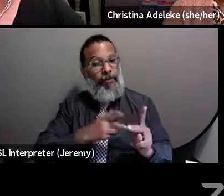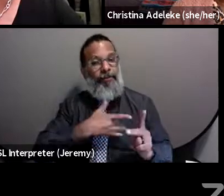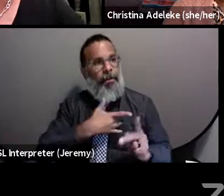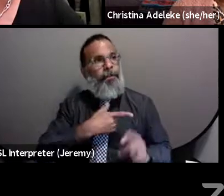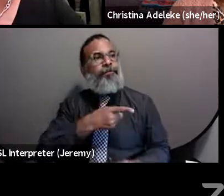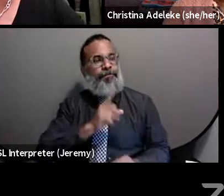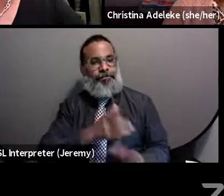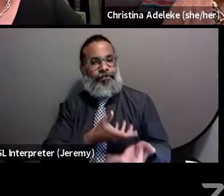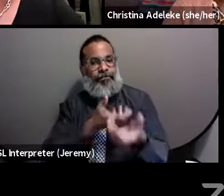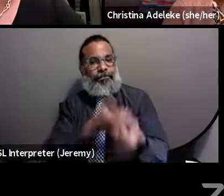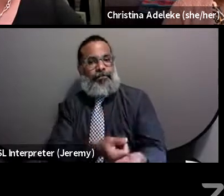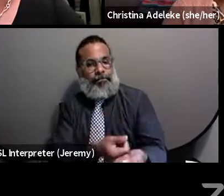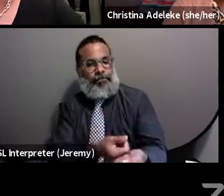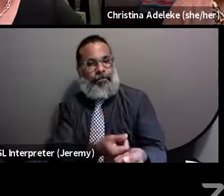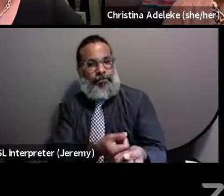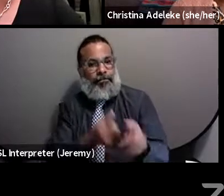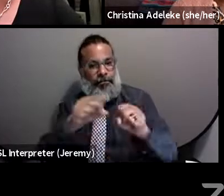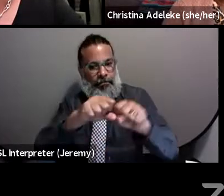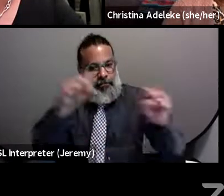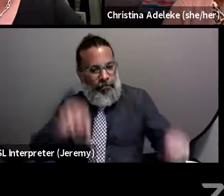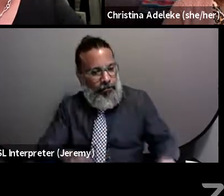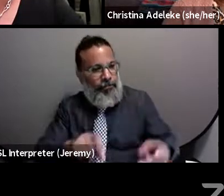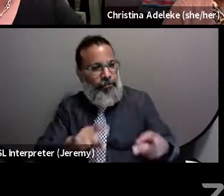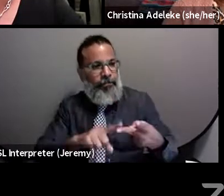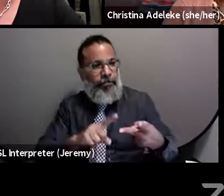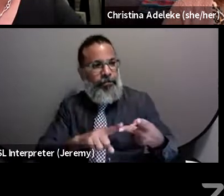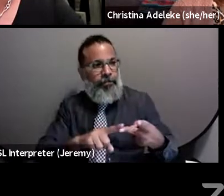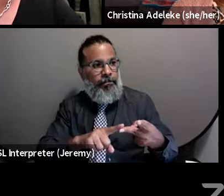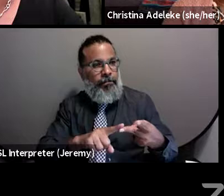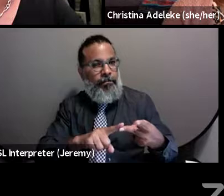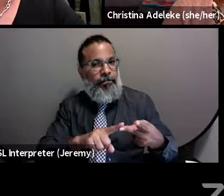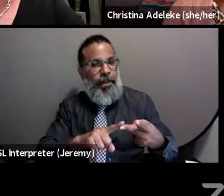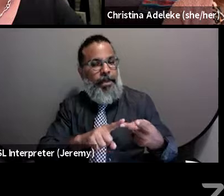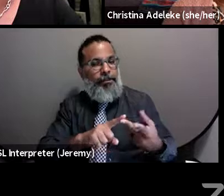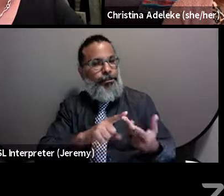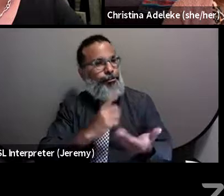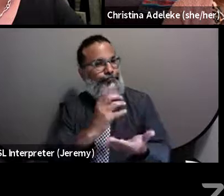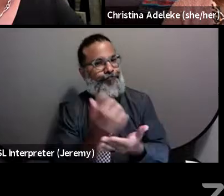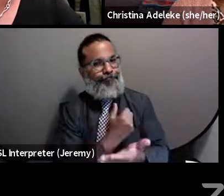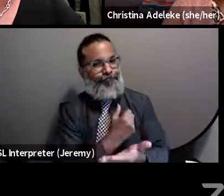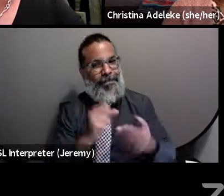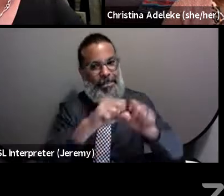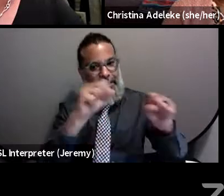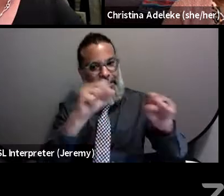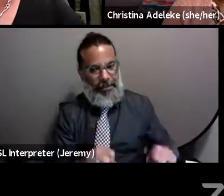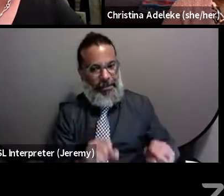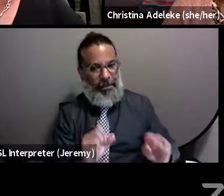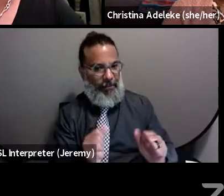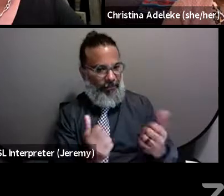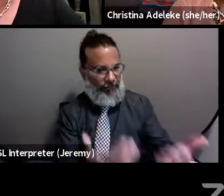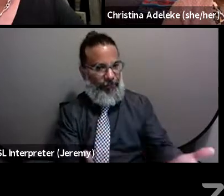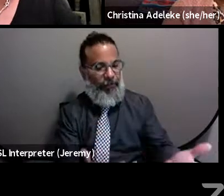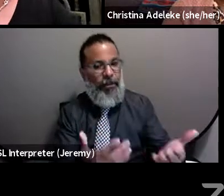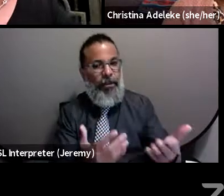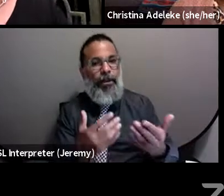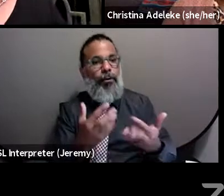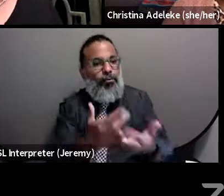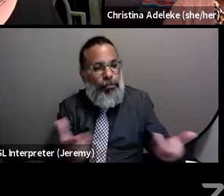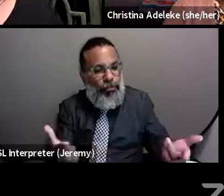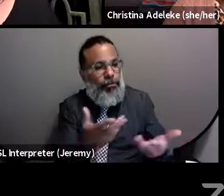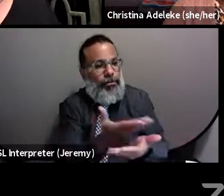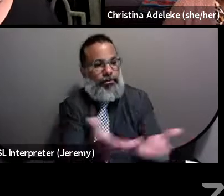to trust the system are compelled to utilize the system that is available to them and the resources that are available